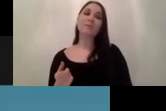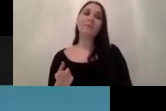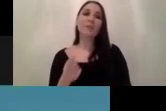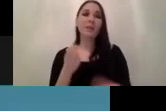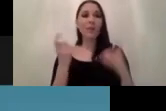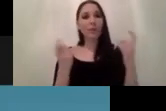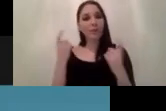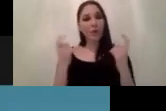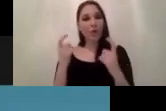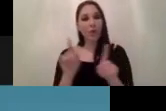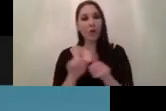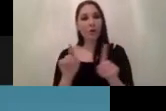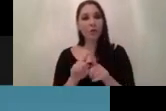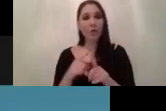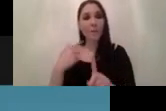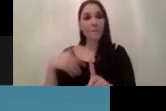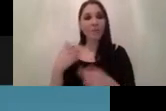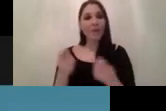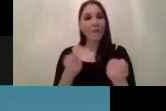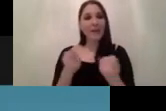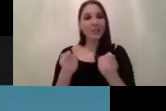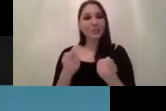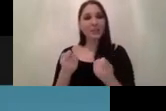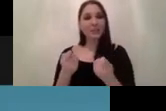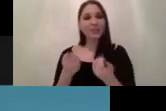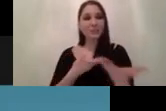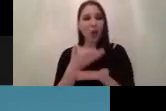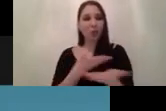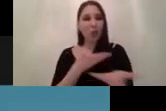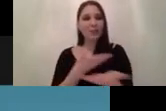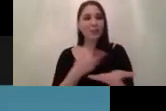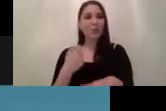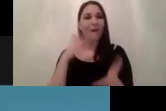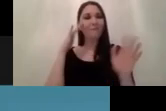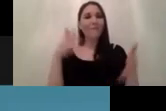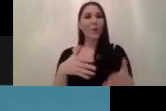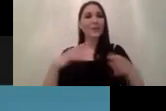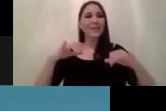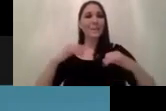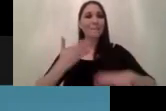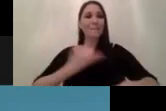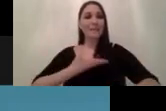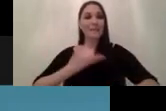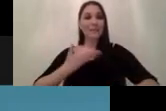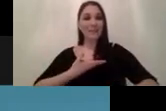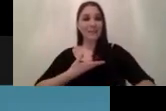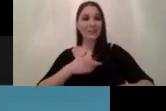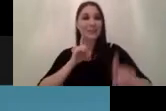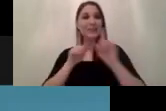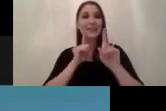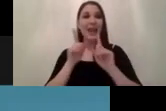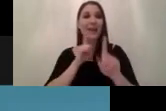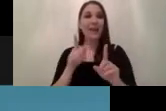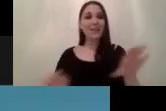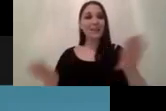i've also background management consulting and so i really focus on bringing the parts of business case and data science project management